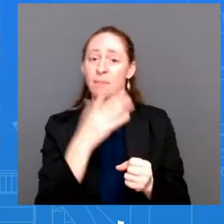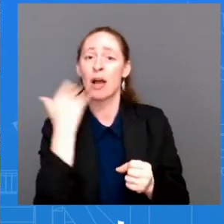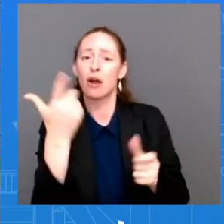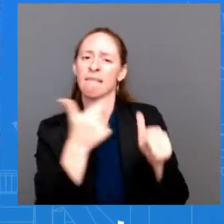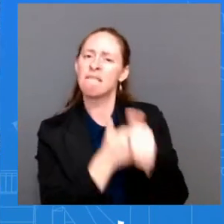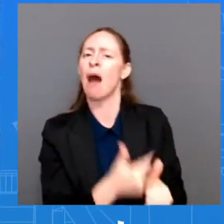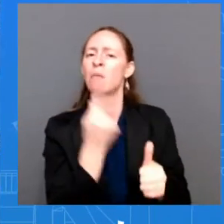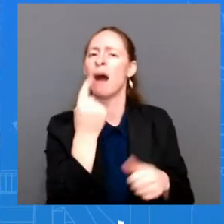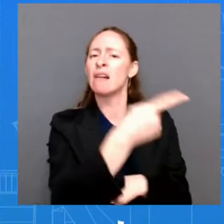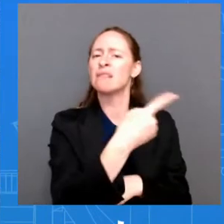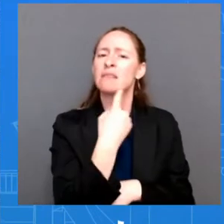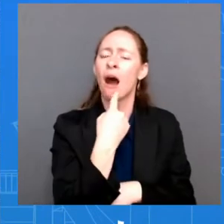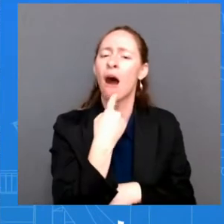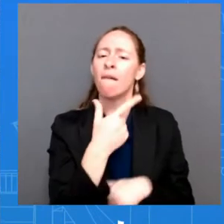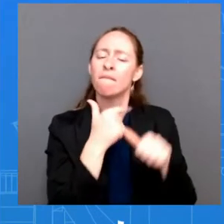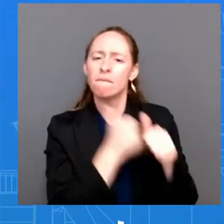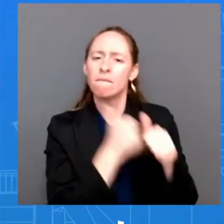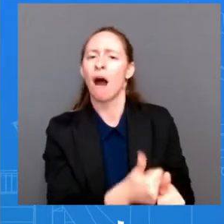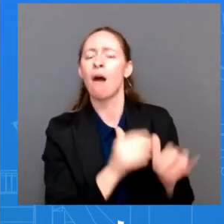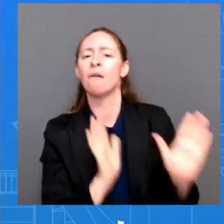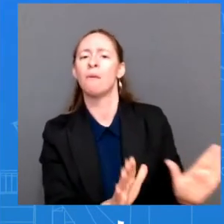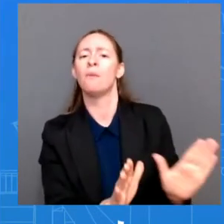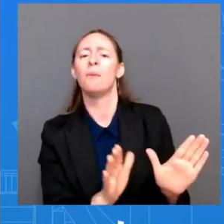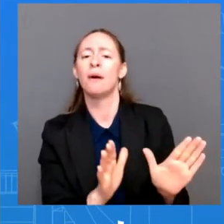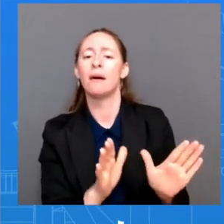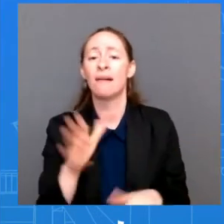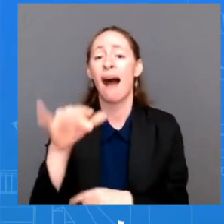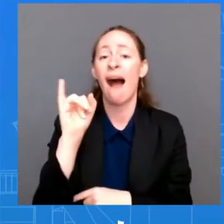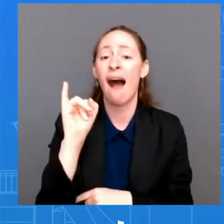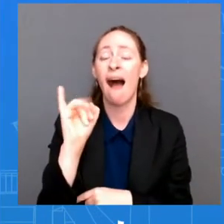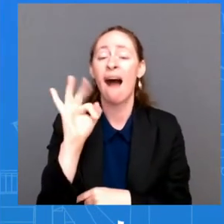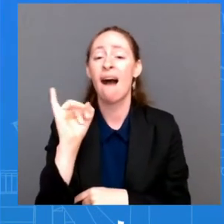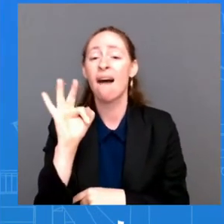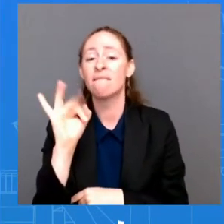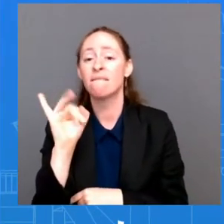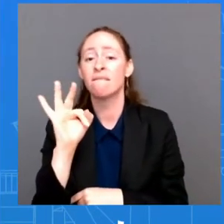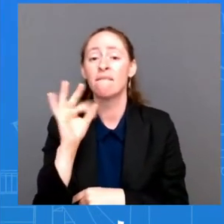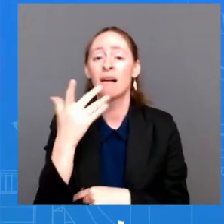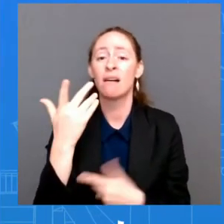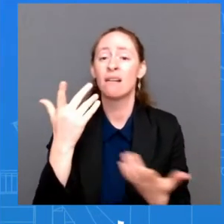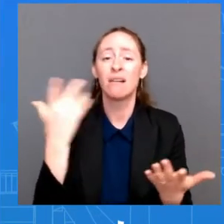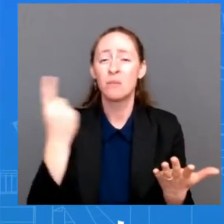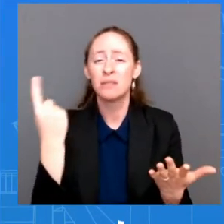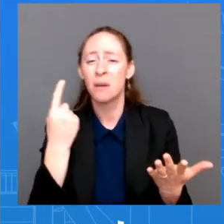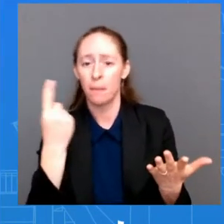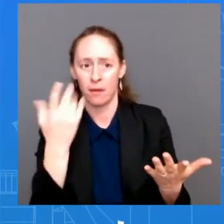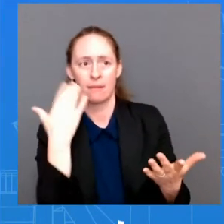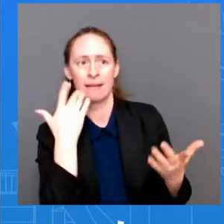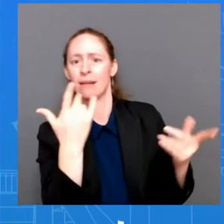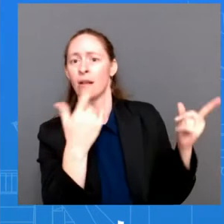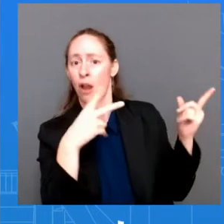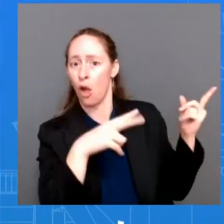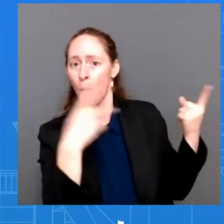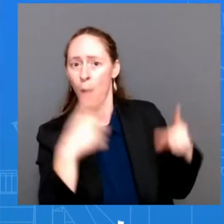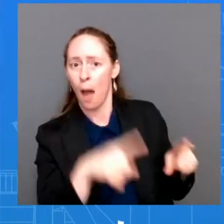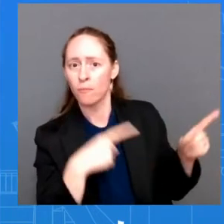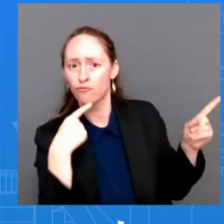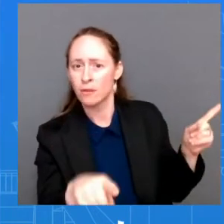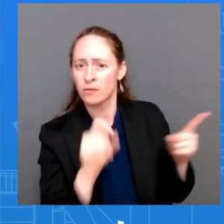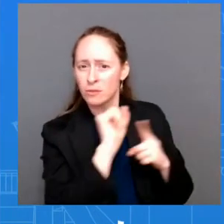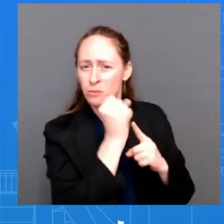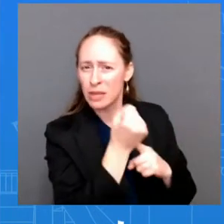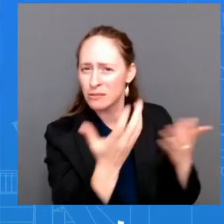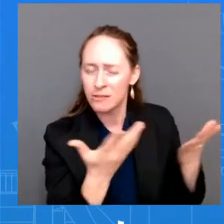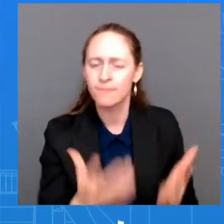invading Ukraine? The short answer to your question, and then I promise I won't just leave it with a short answer, is that's a better question for President